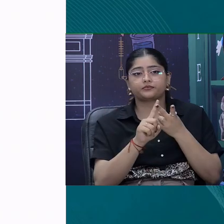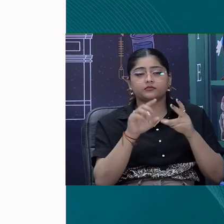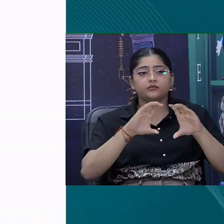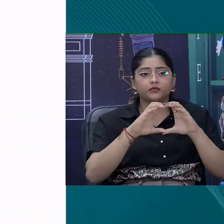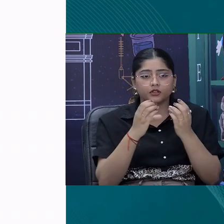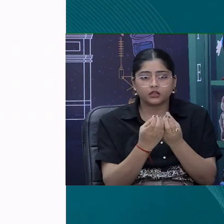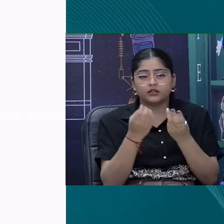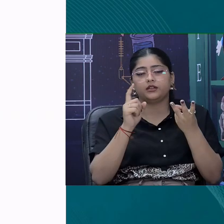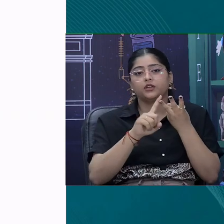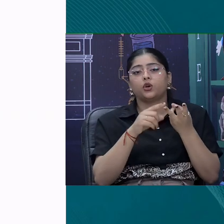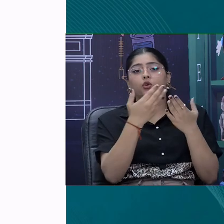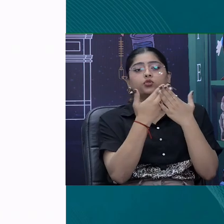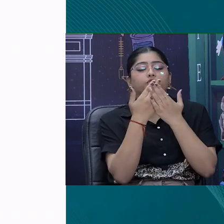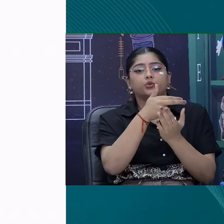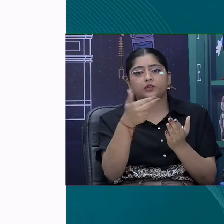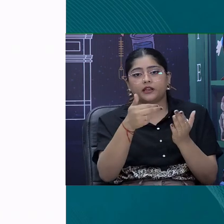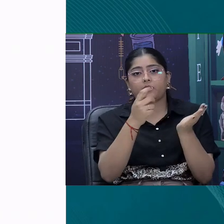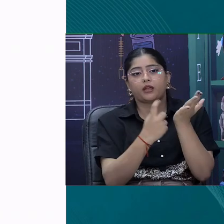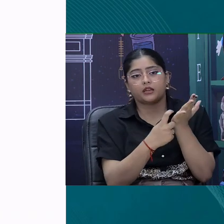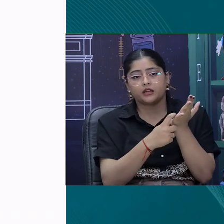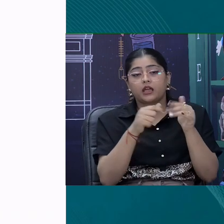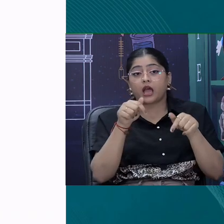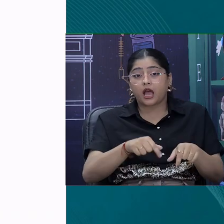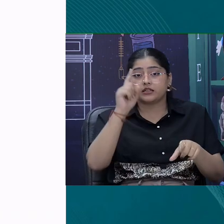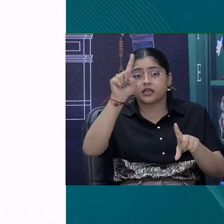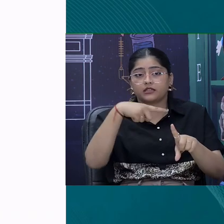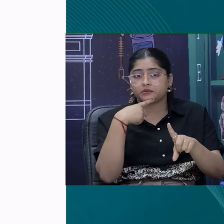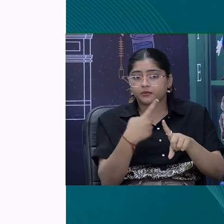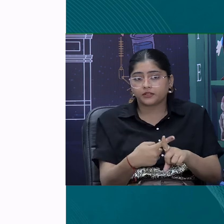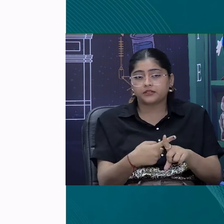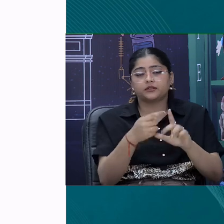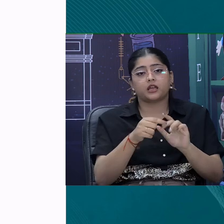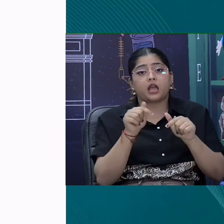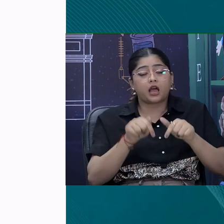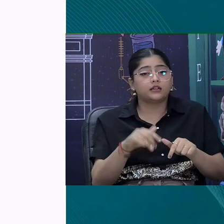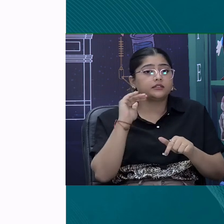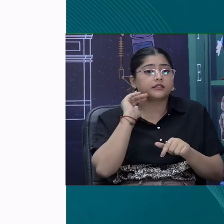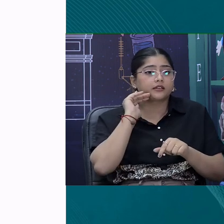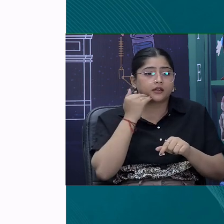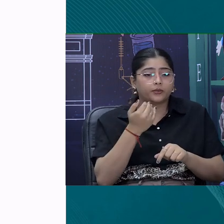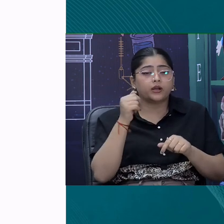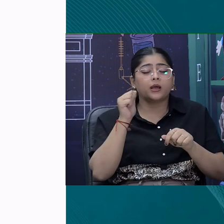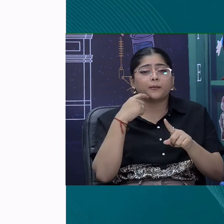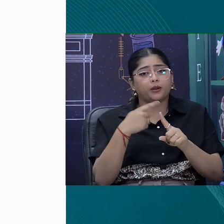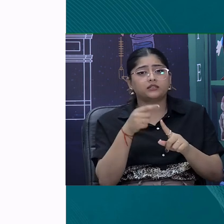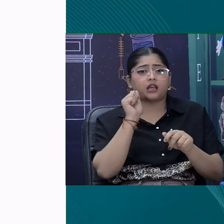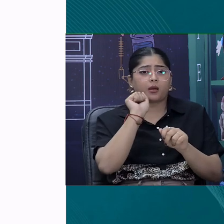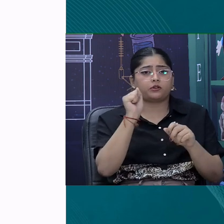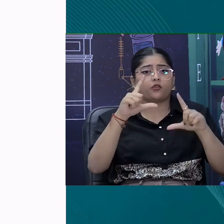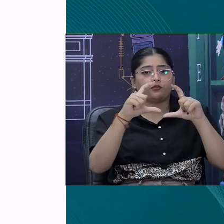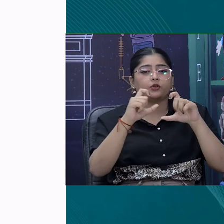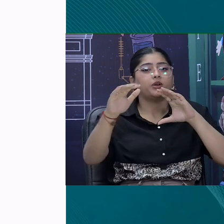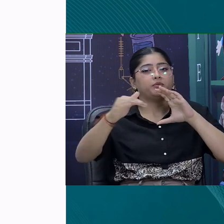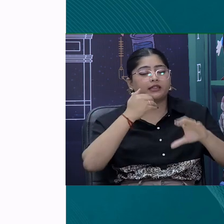school name and address, then today's expert's name, then your photograph that is completely